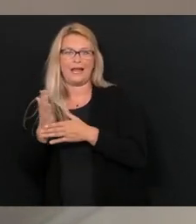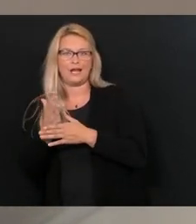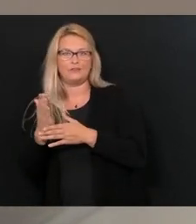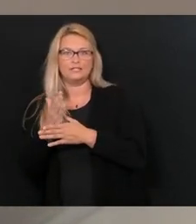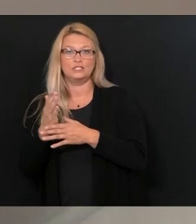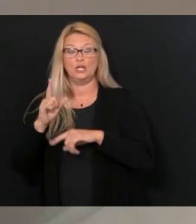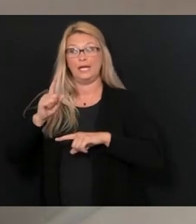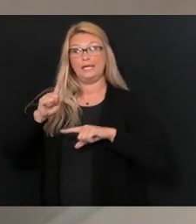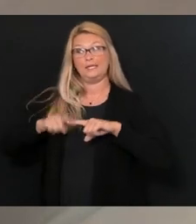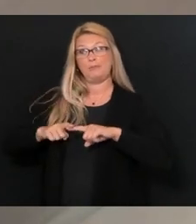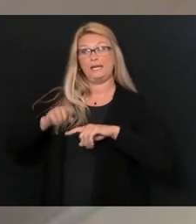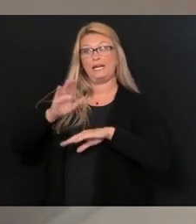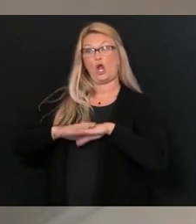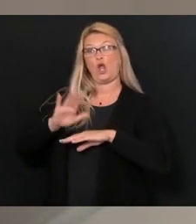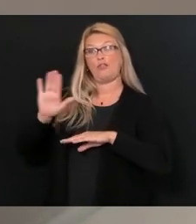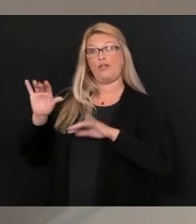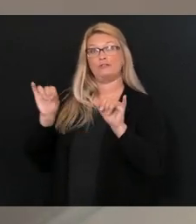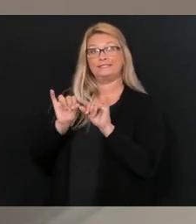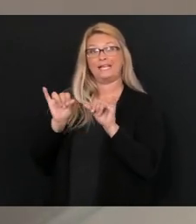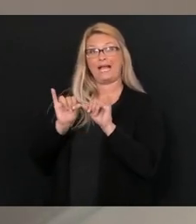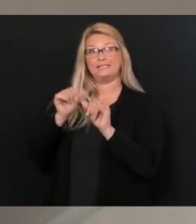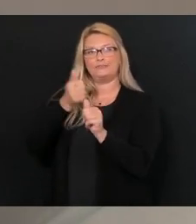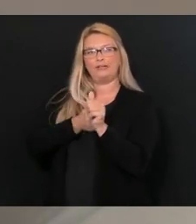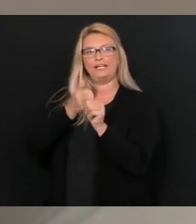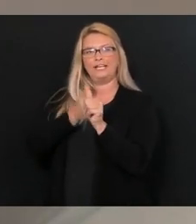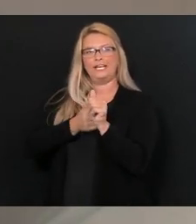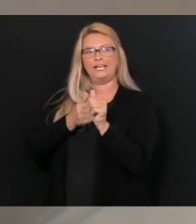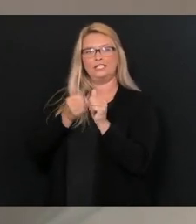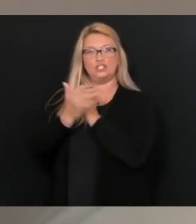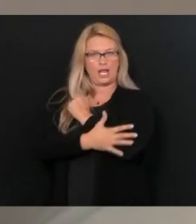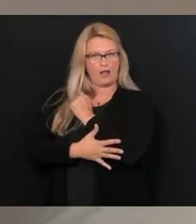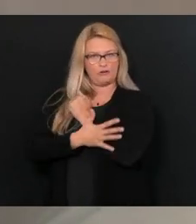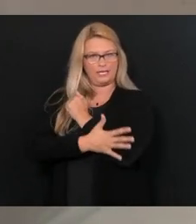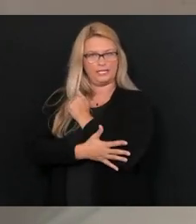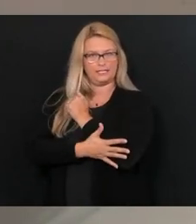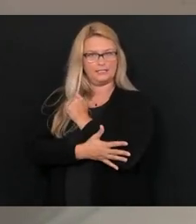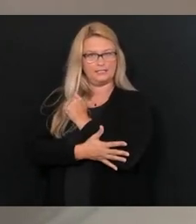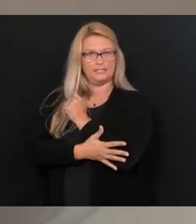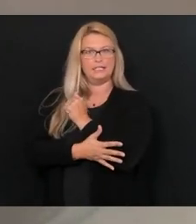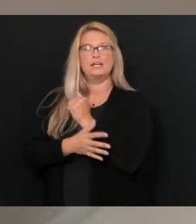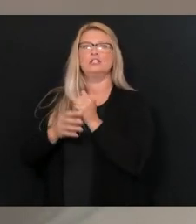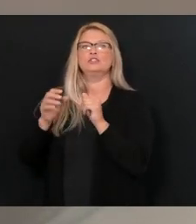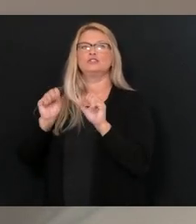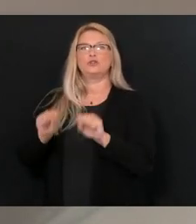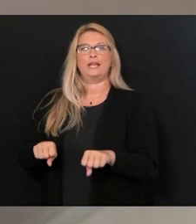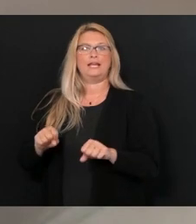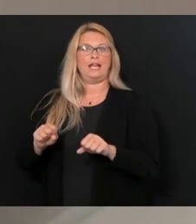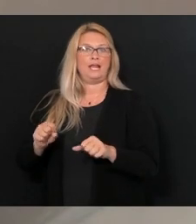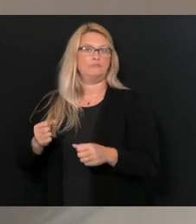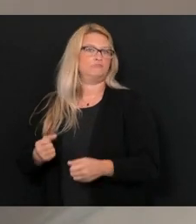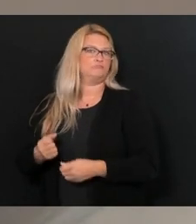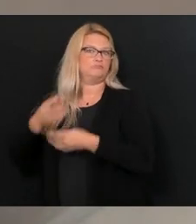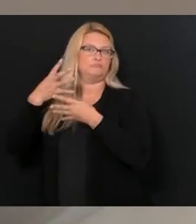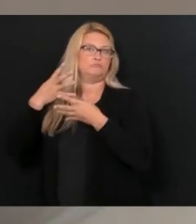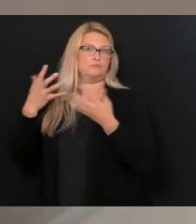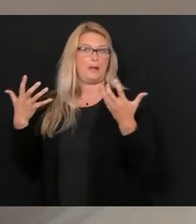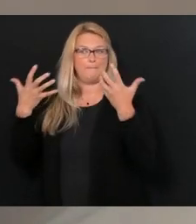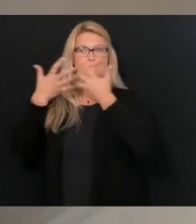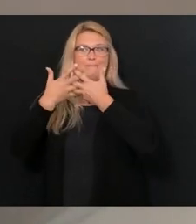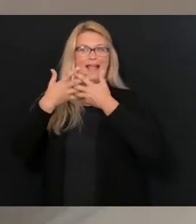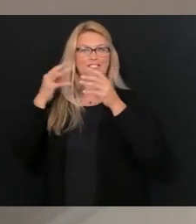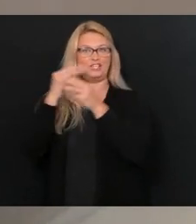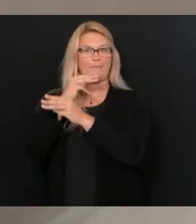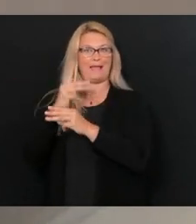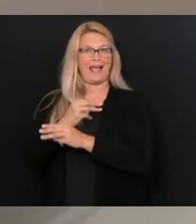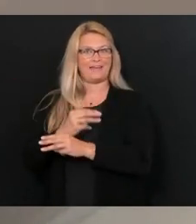of the county by having everything start to go back up by mathematics to 100,000